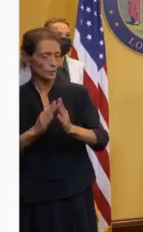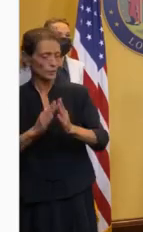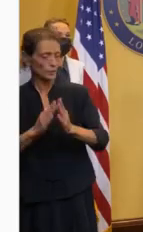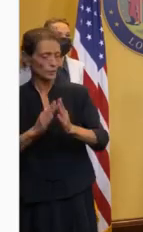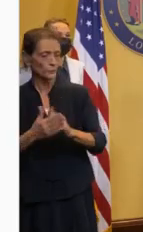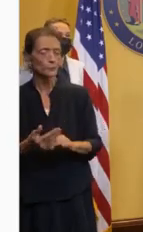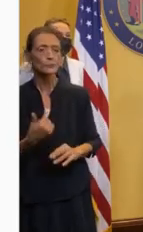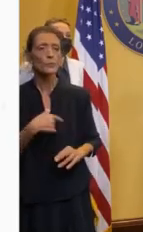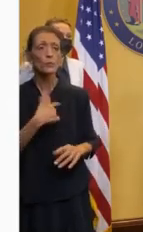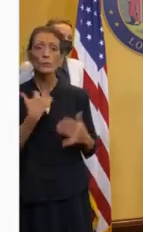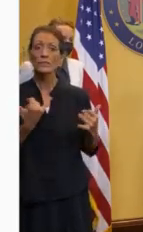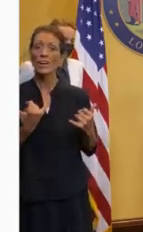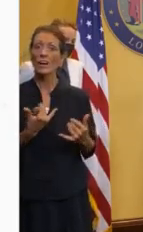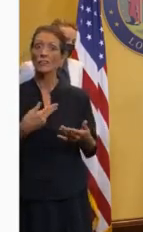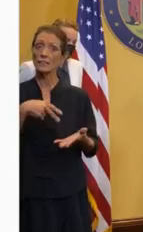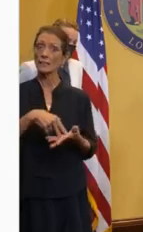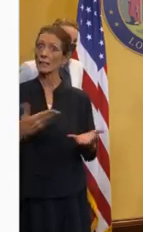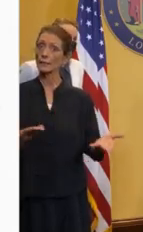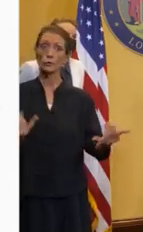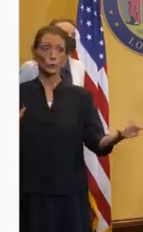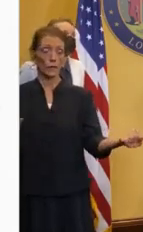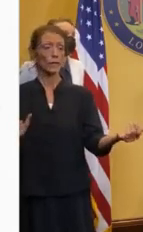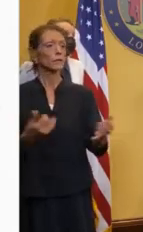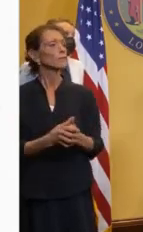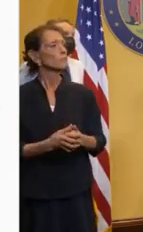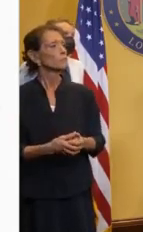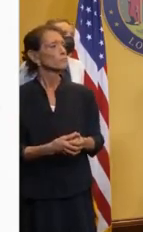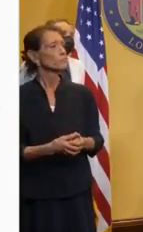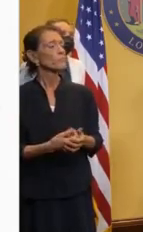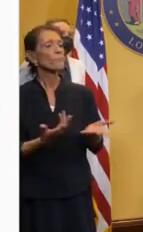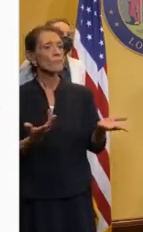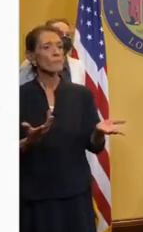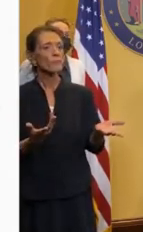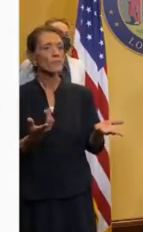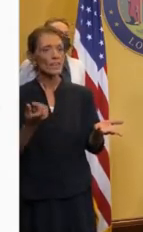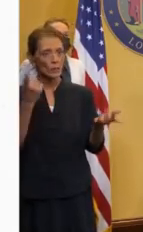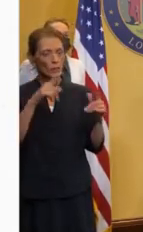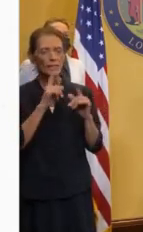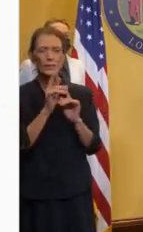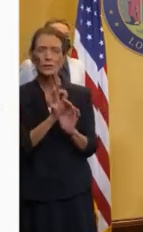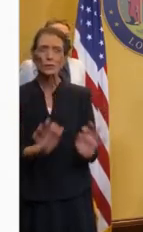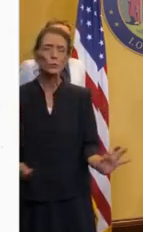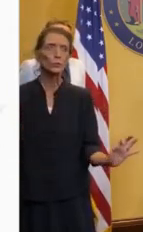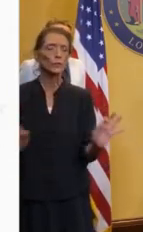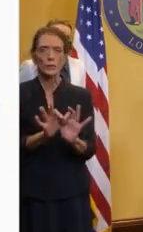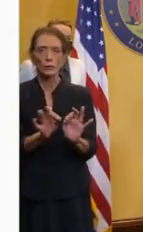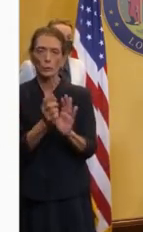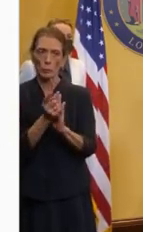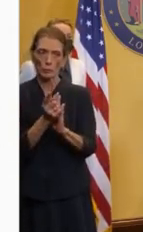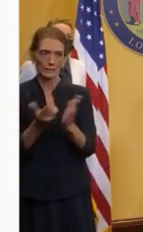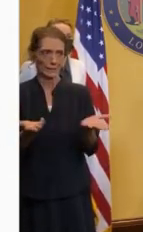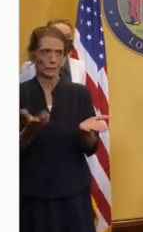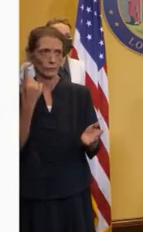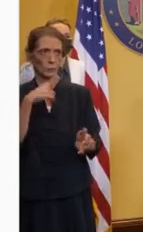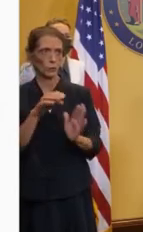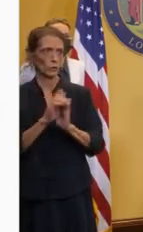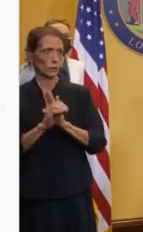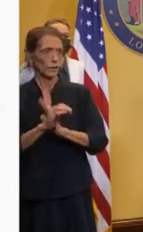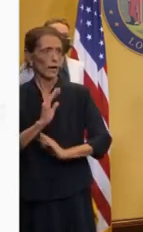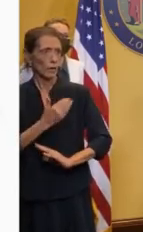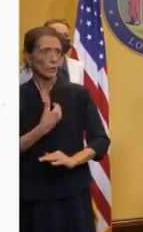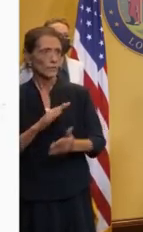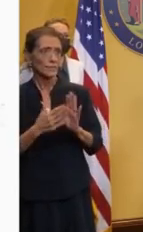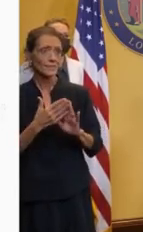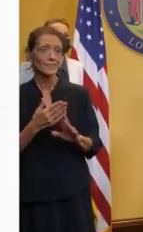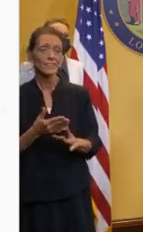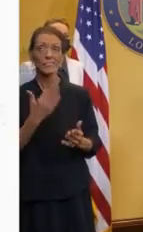mandate. And before you today a grin at a critical moment in our city and thanks to the